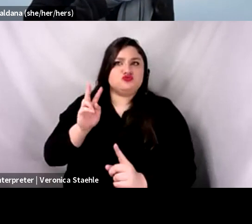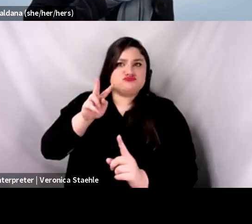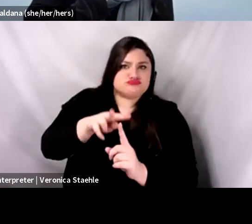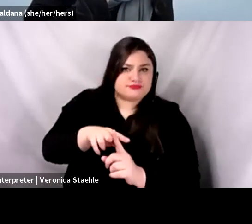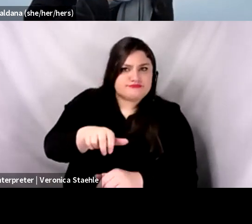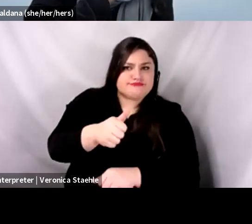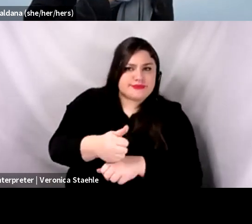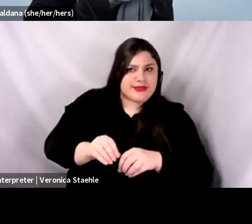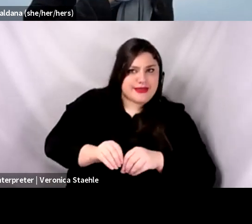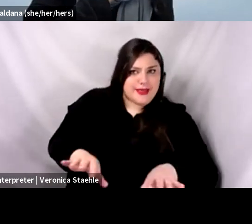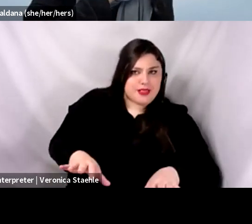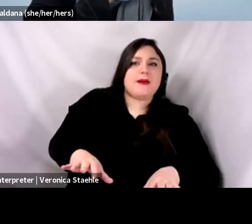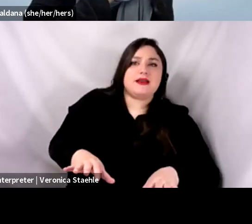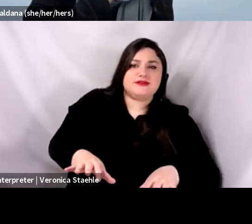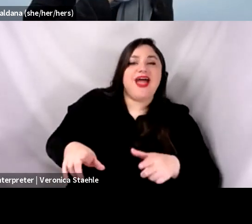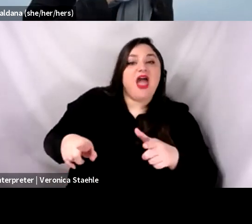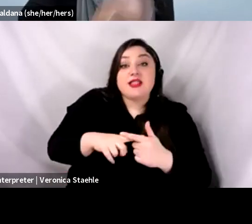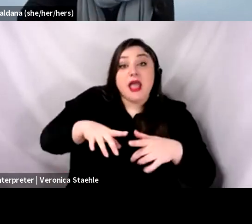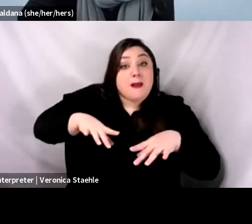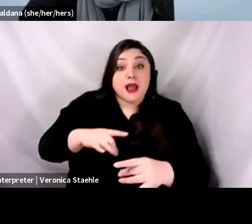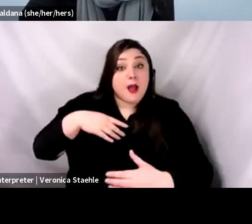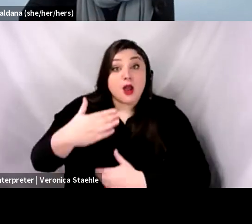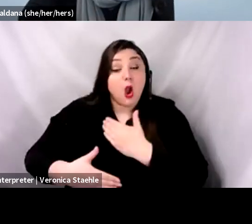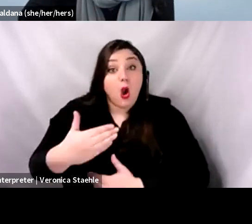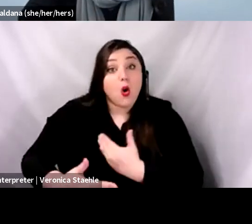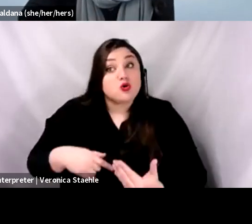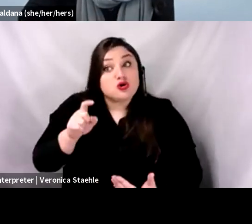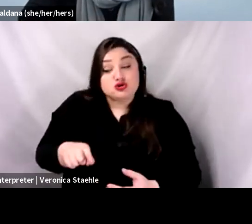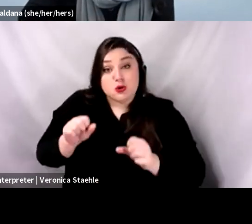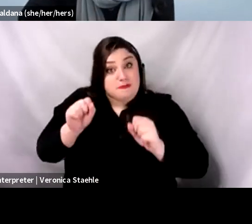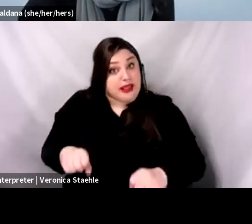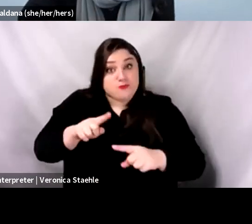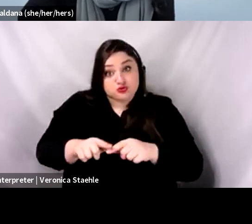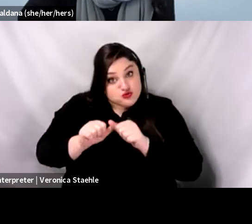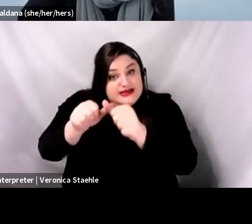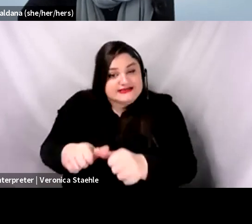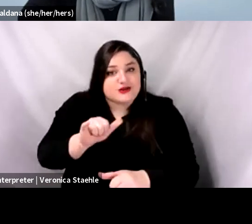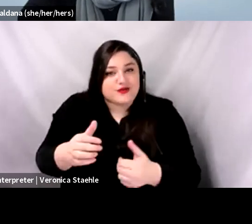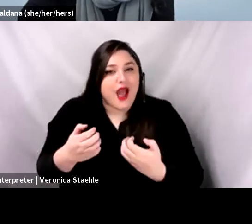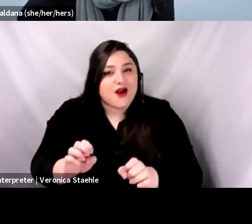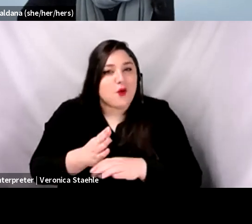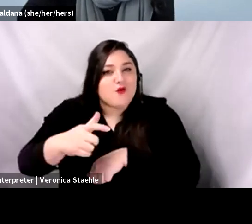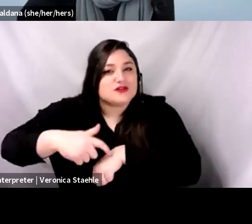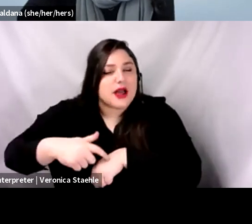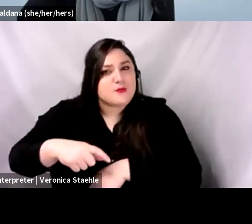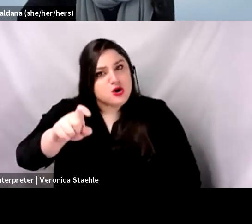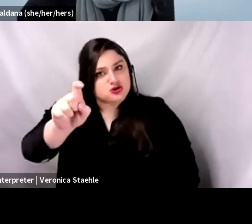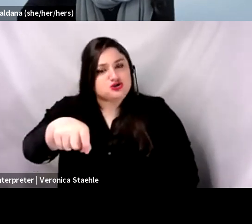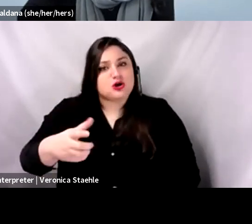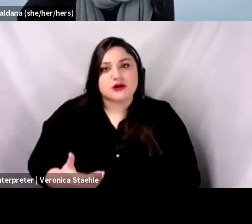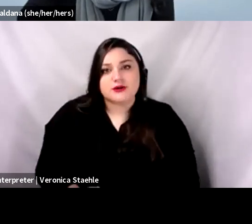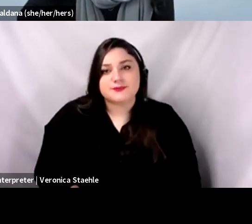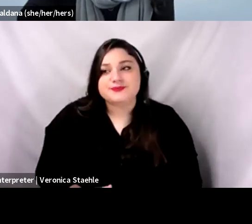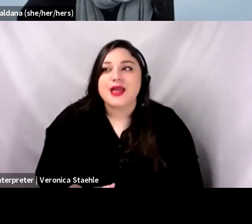and run, you know, run towards, uh, you know, the goal line of keeping things going at, you know, over time that doesn't